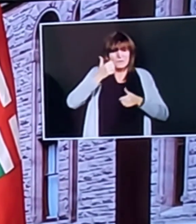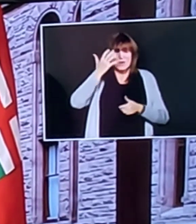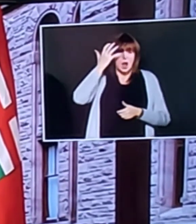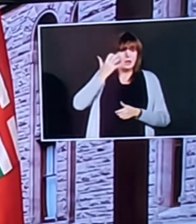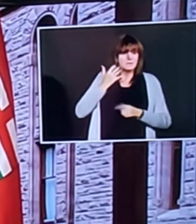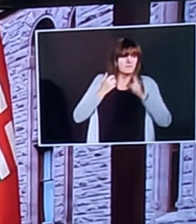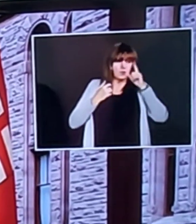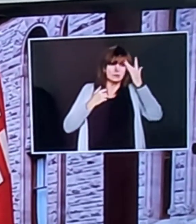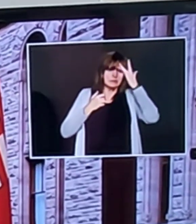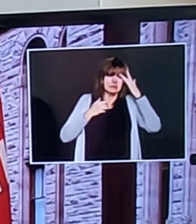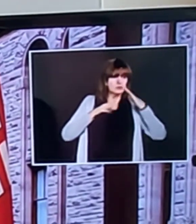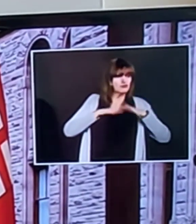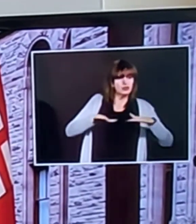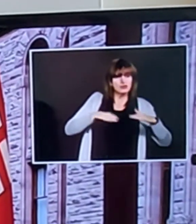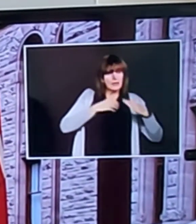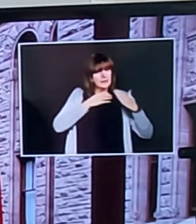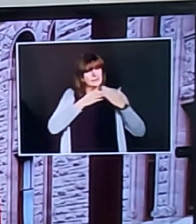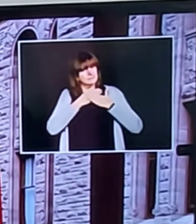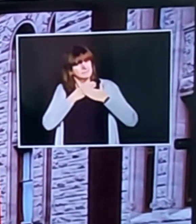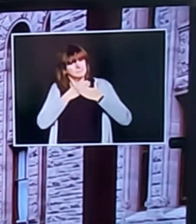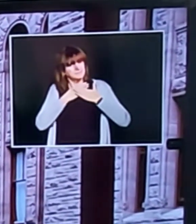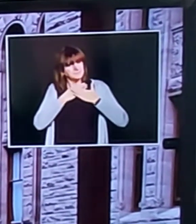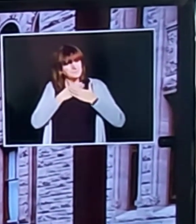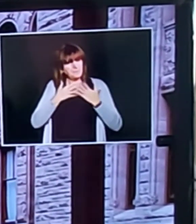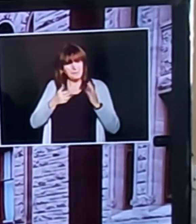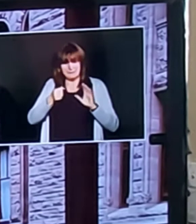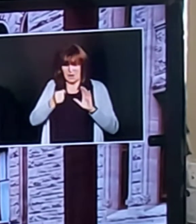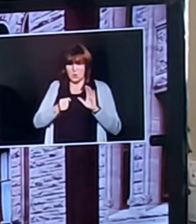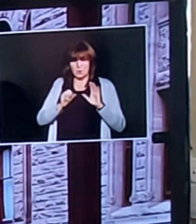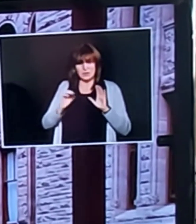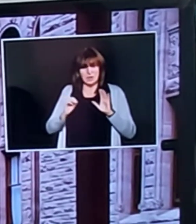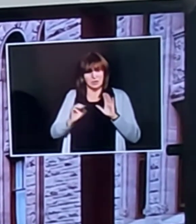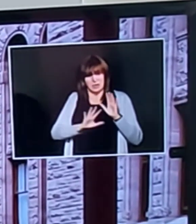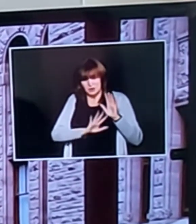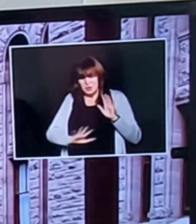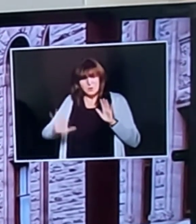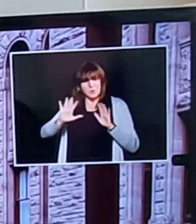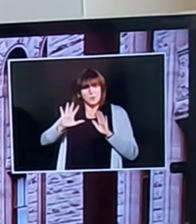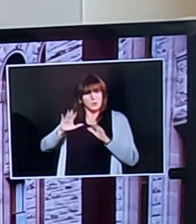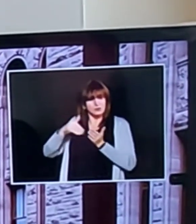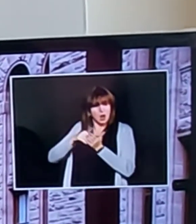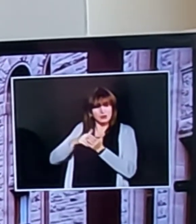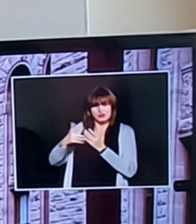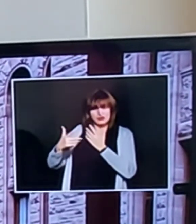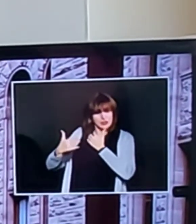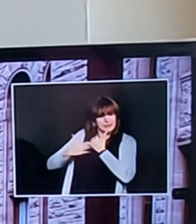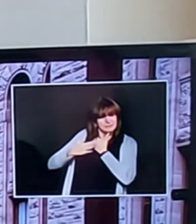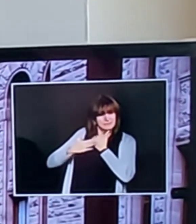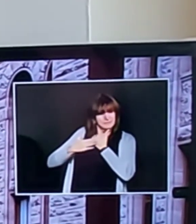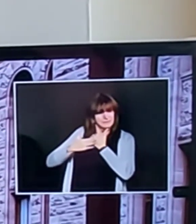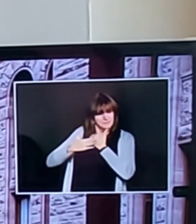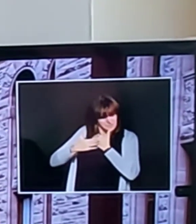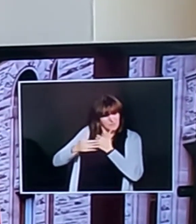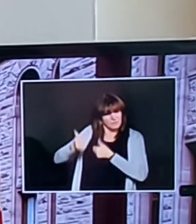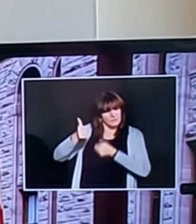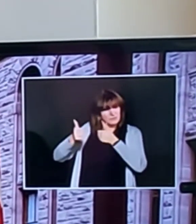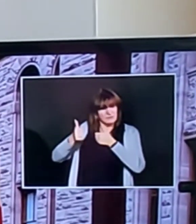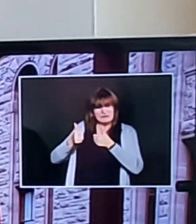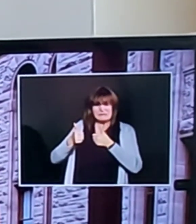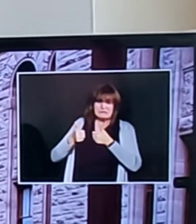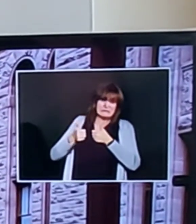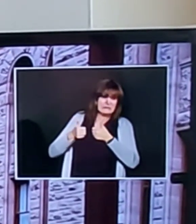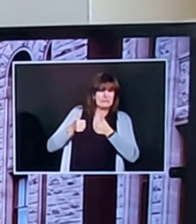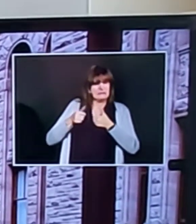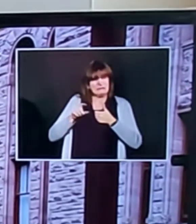on medical officer health especially in southern ontario they're very strong saying at this moment we should not open up in class at